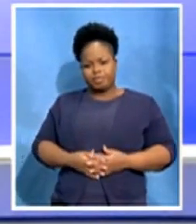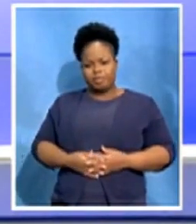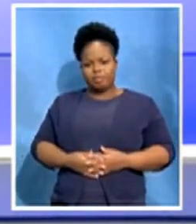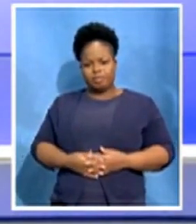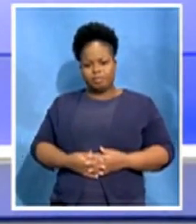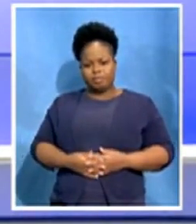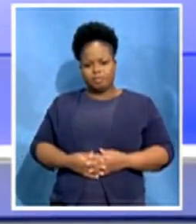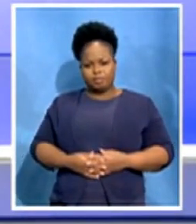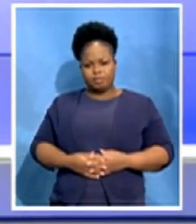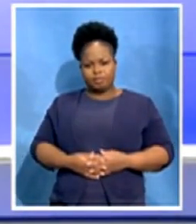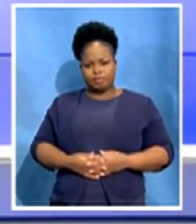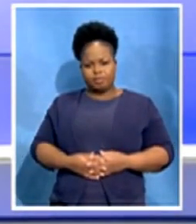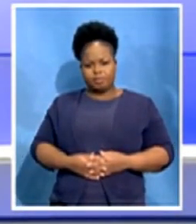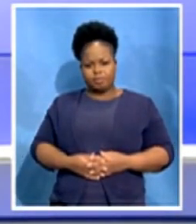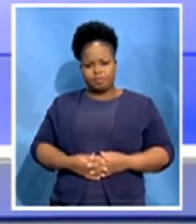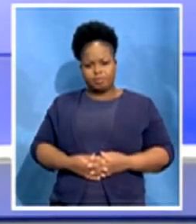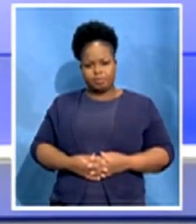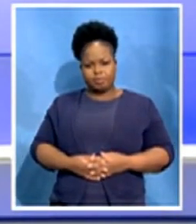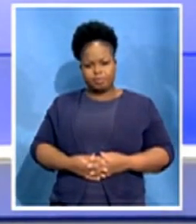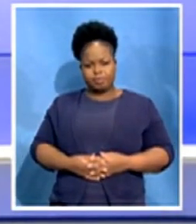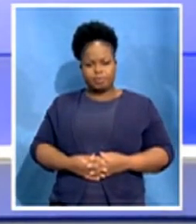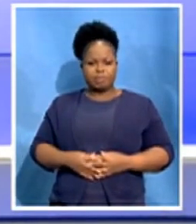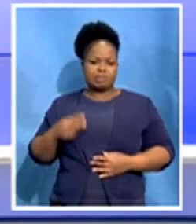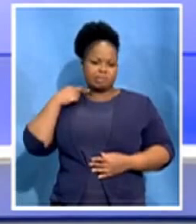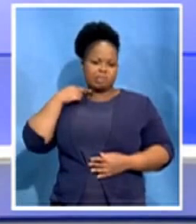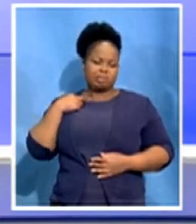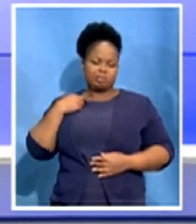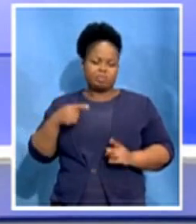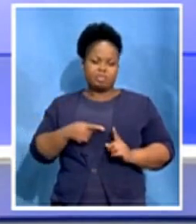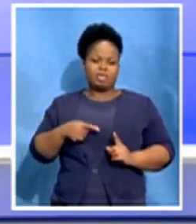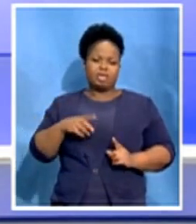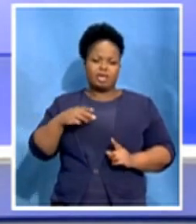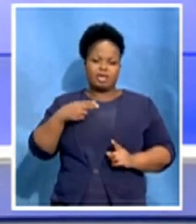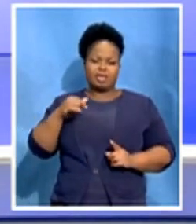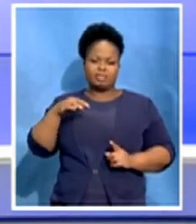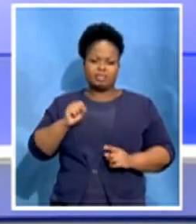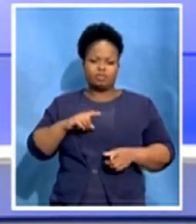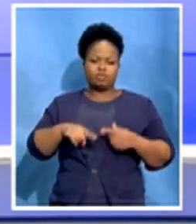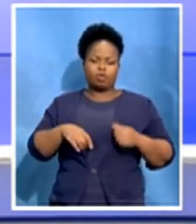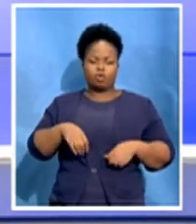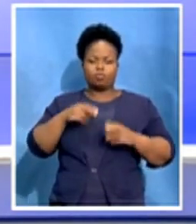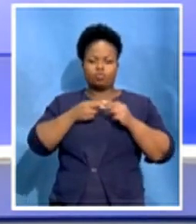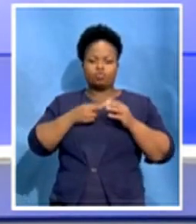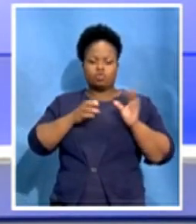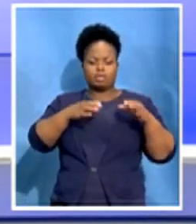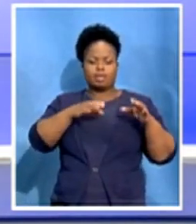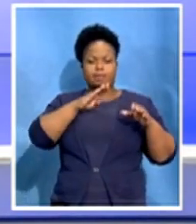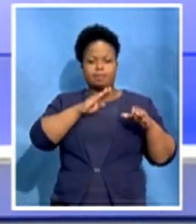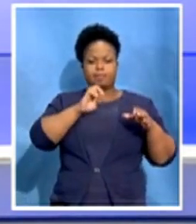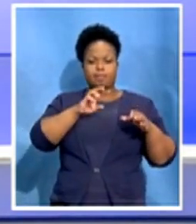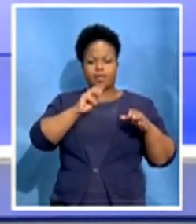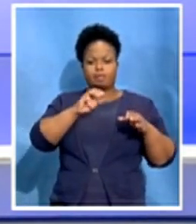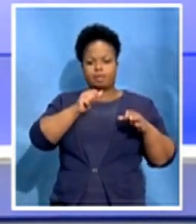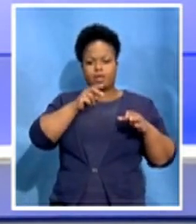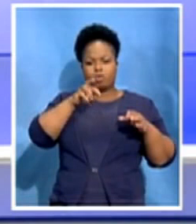Very disappointed. Hannes Dubusson there of Bemawu following that result from the courts